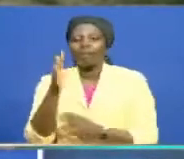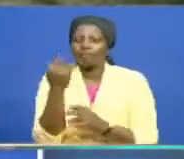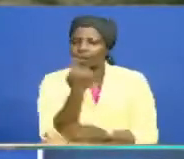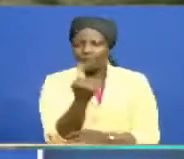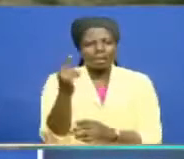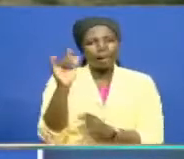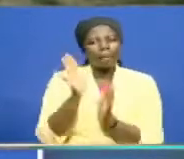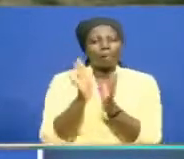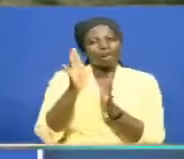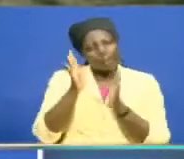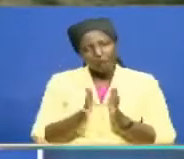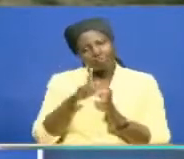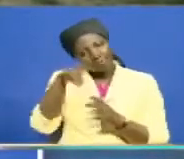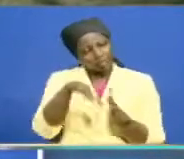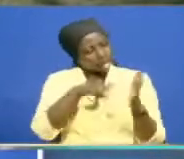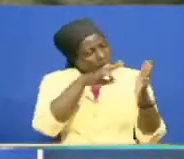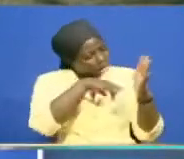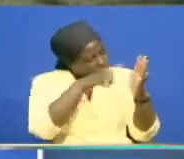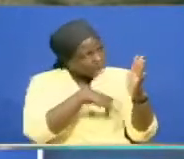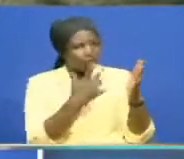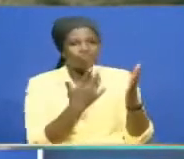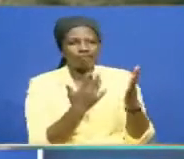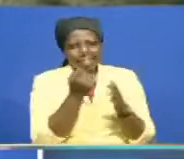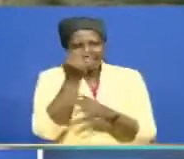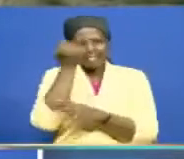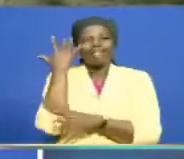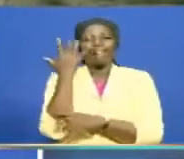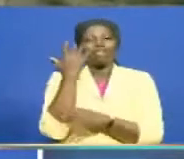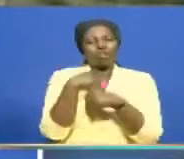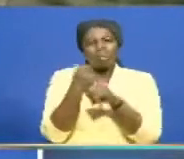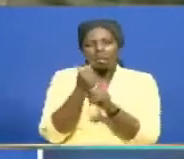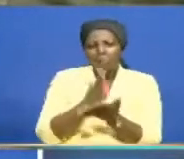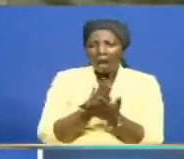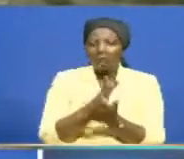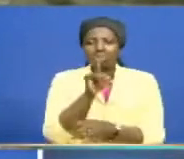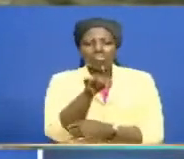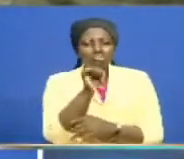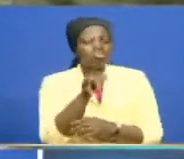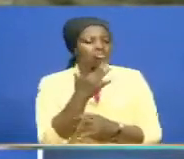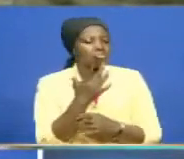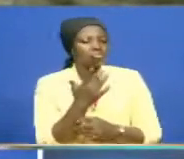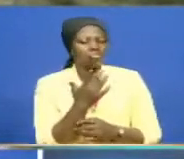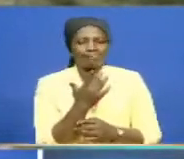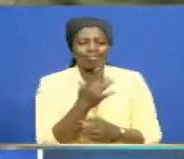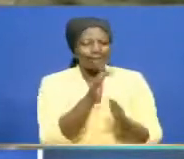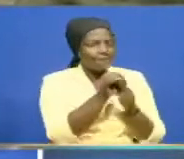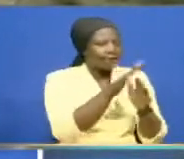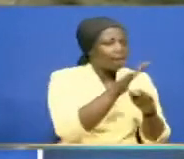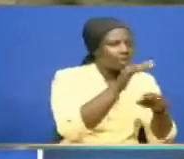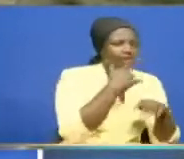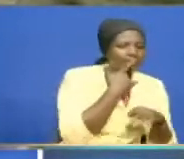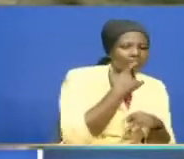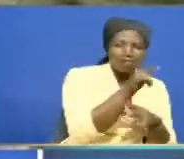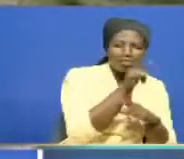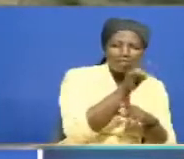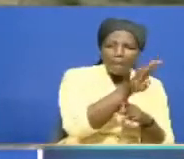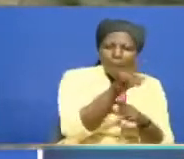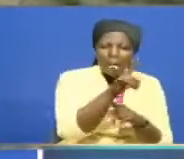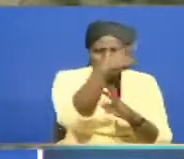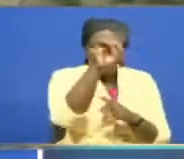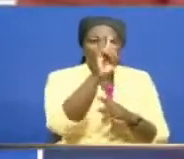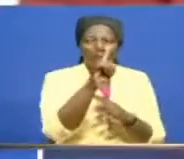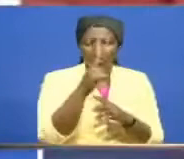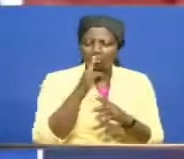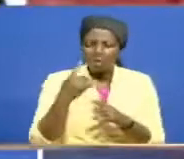onashipele document. Ndiya sisemewe ya kuamba, oo iliseme kana kiongozi flanda nisema ni mzuri, kusuo kwa hivo mina pitisha apana. Nimo